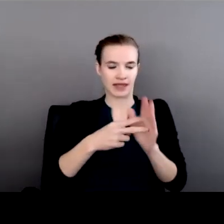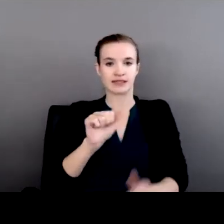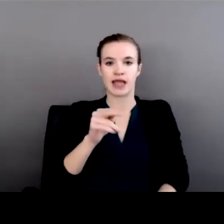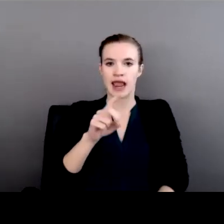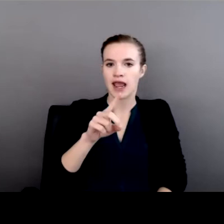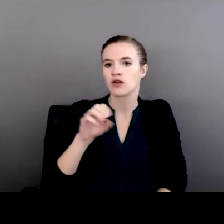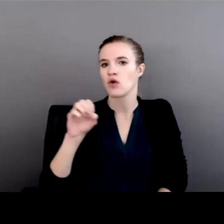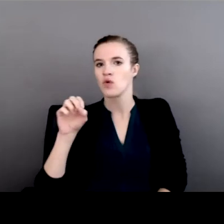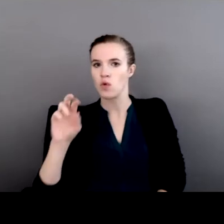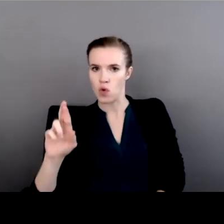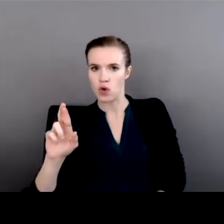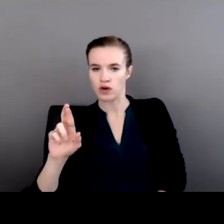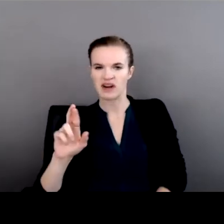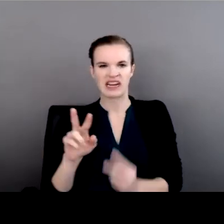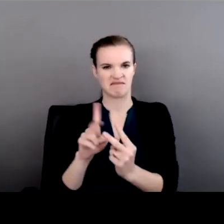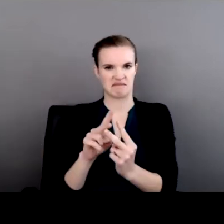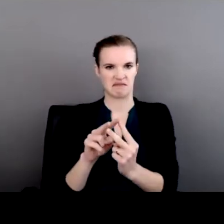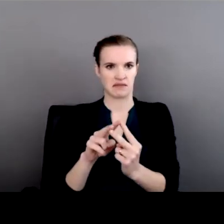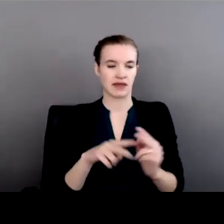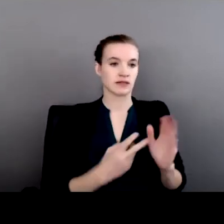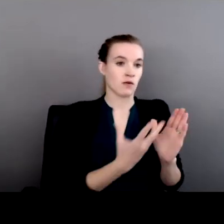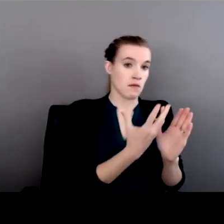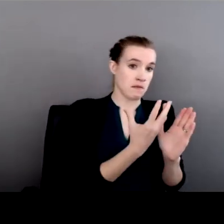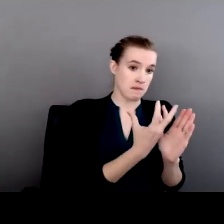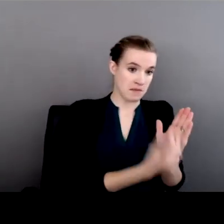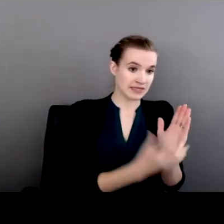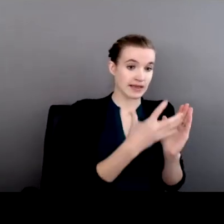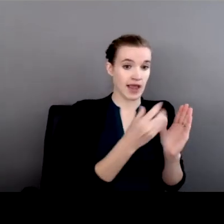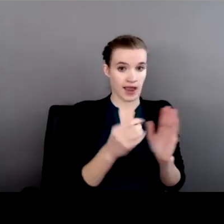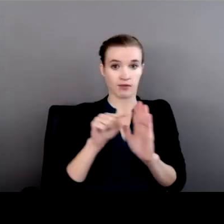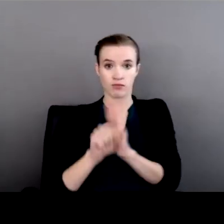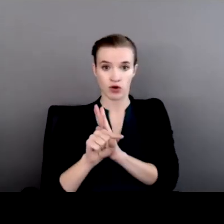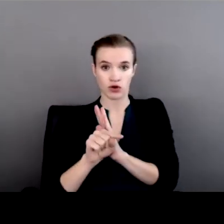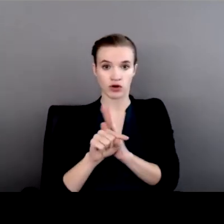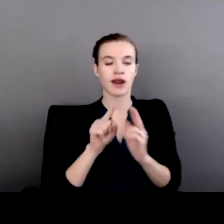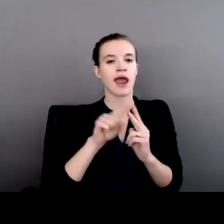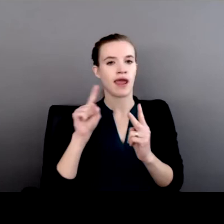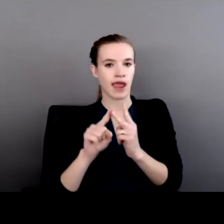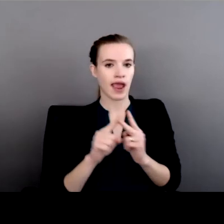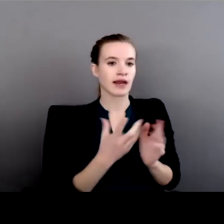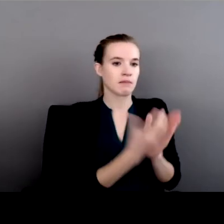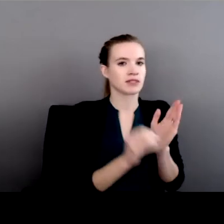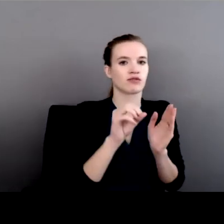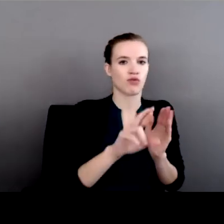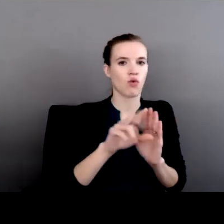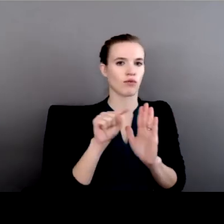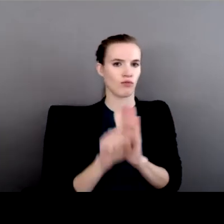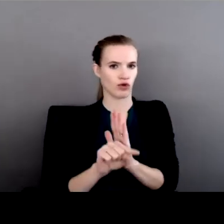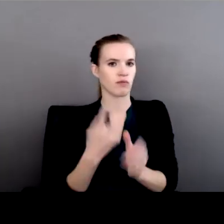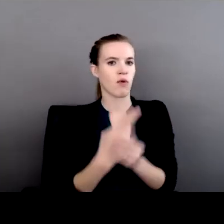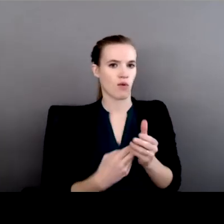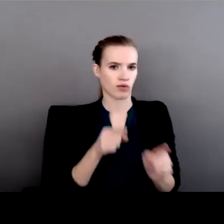and, or. Now, you may remember that it was about this time last year